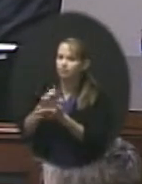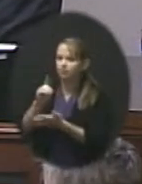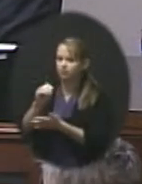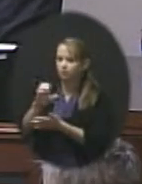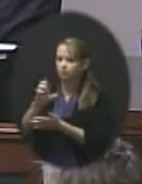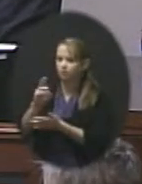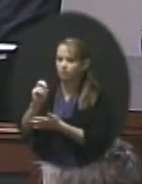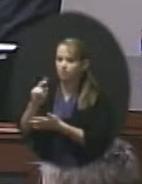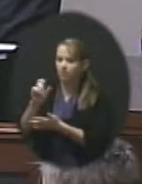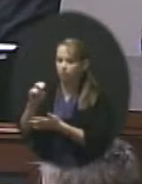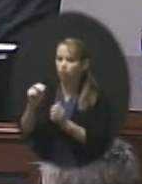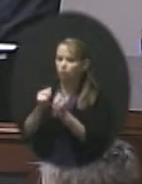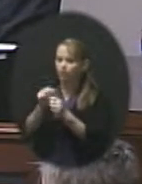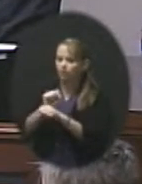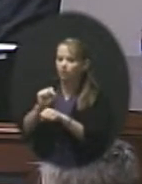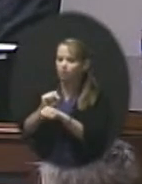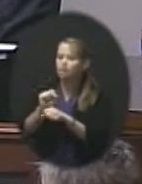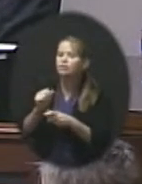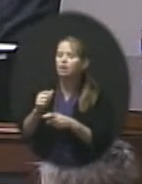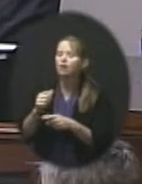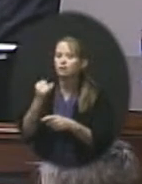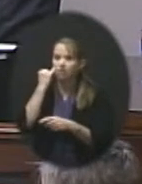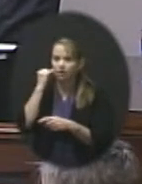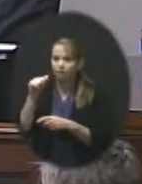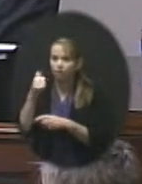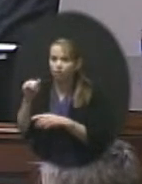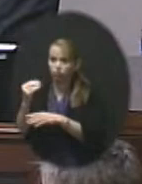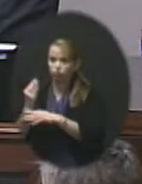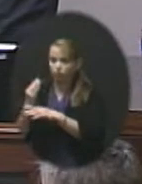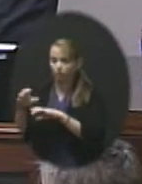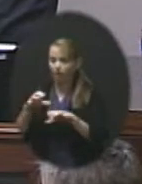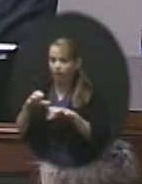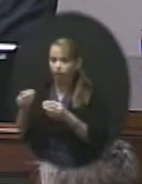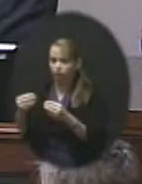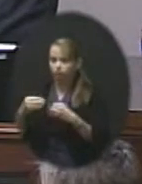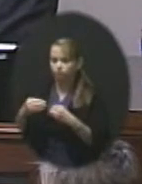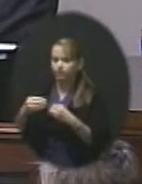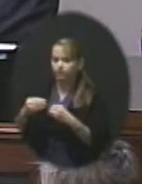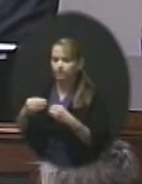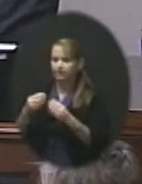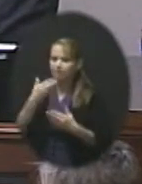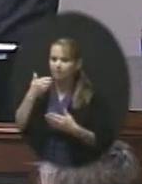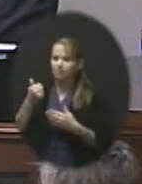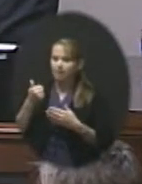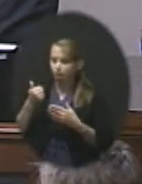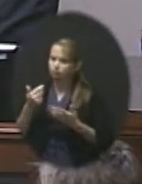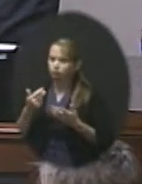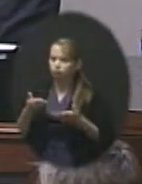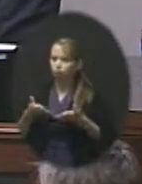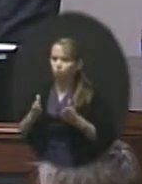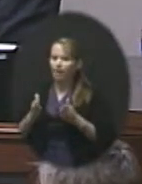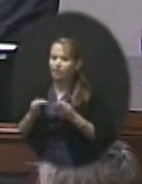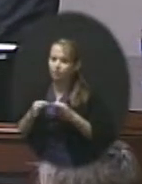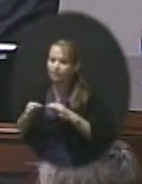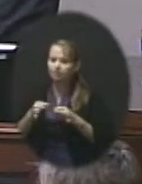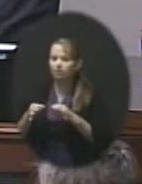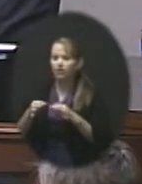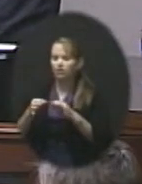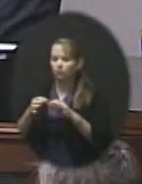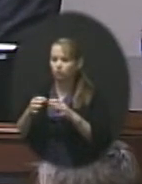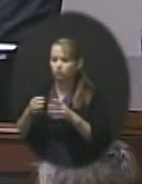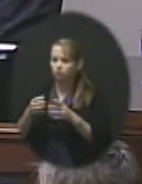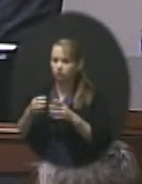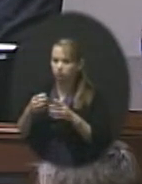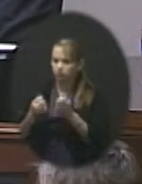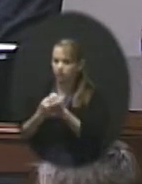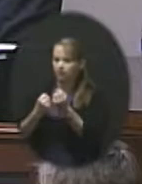then in the case of a job action, places in a better situation to explain and defend whatever job action we take. Making sure that